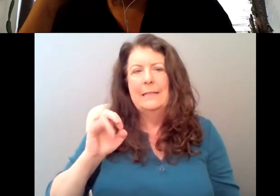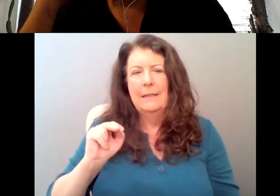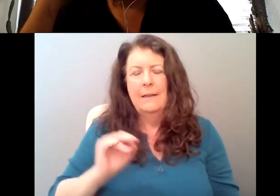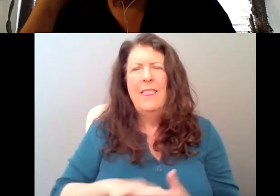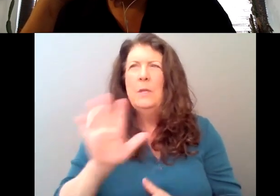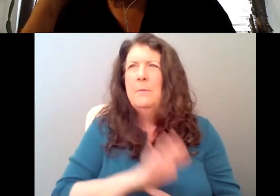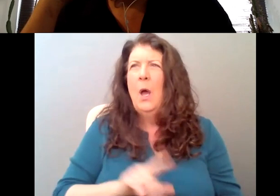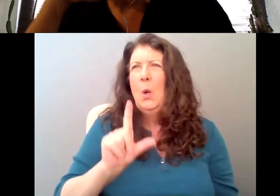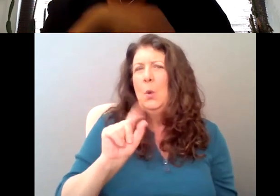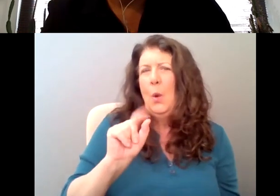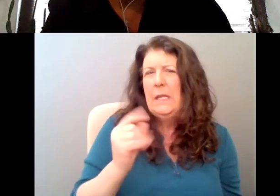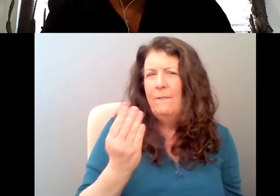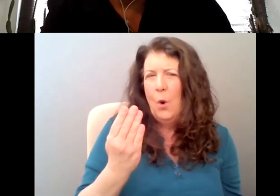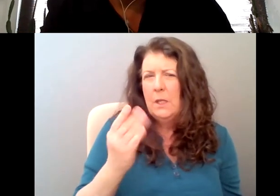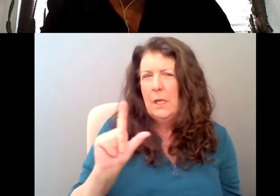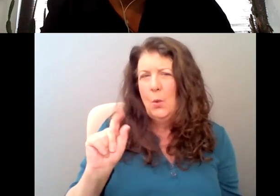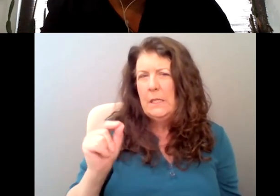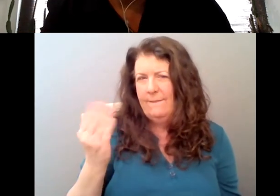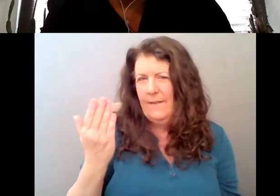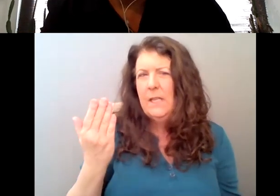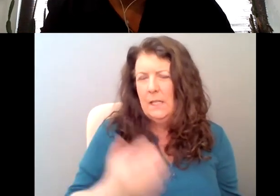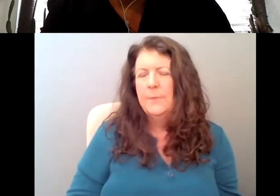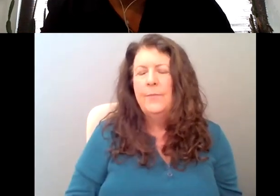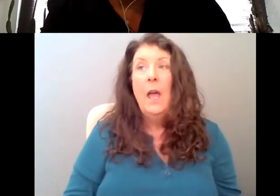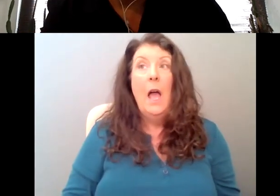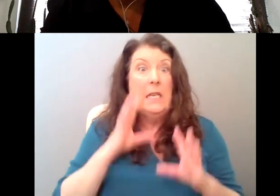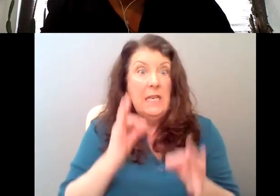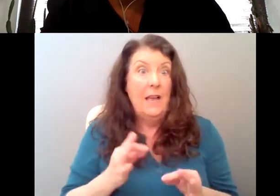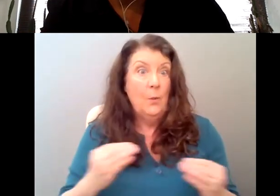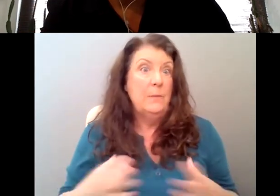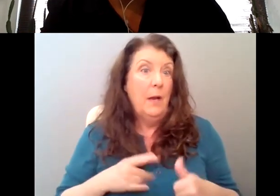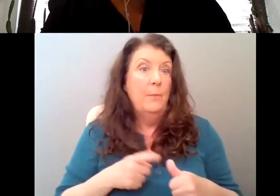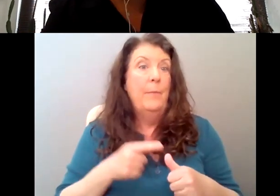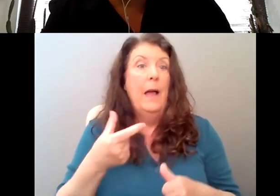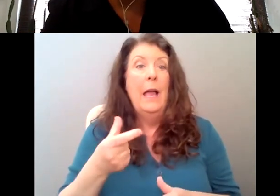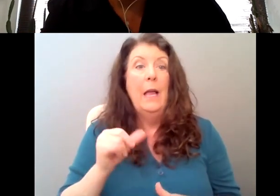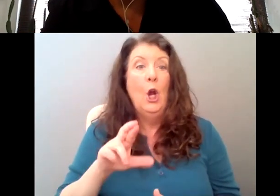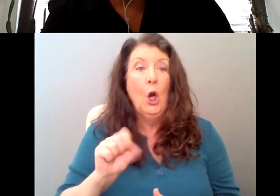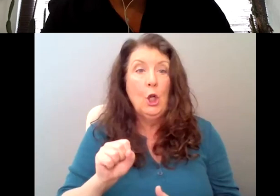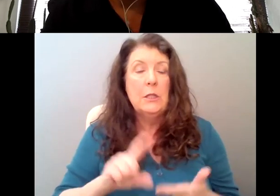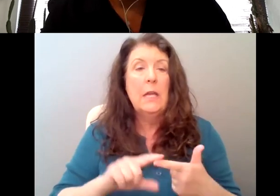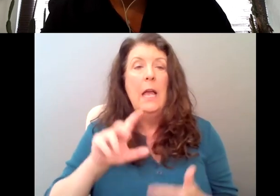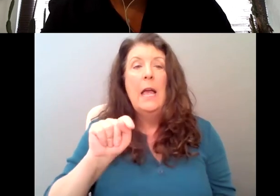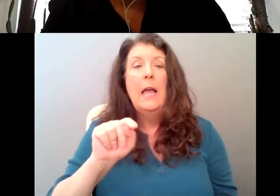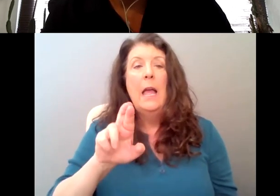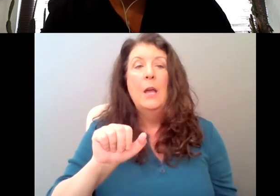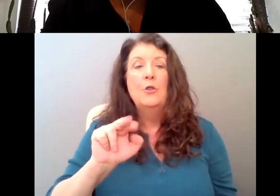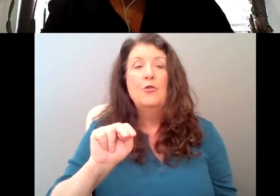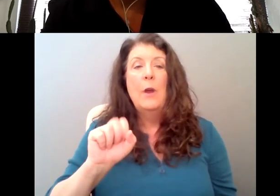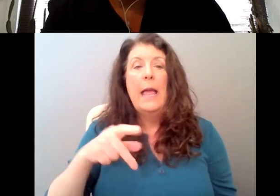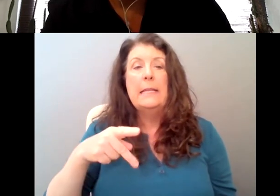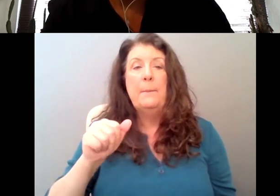Um, but I was definitely inspired by, um, girls and transparent as, um,